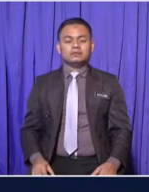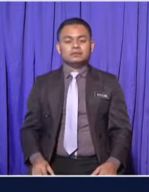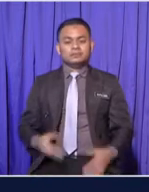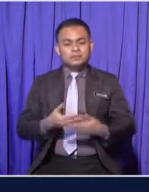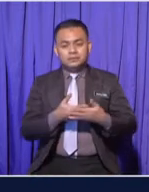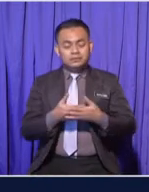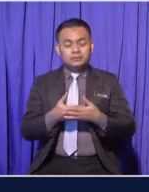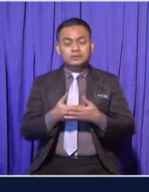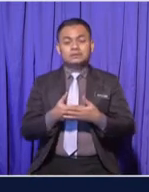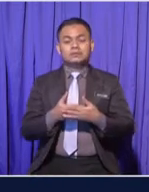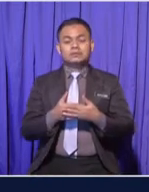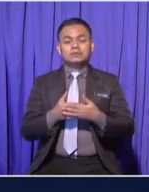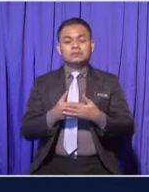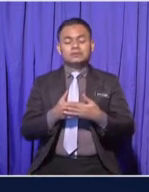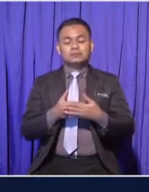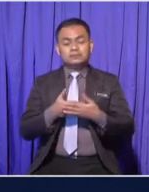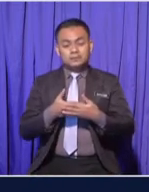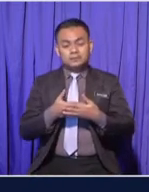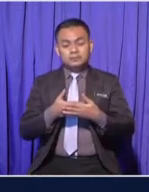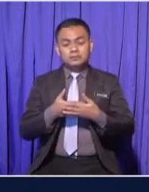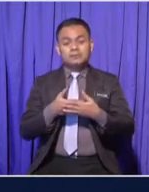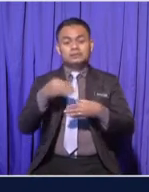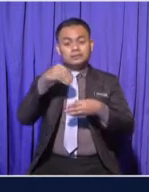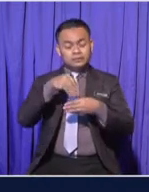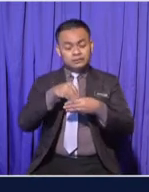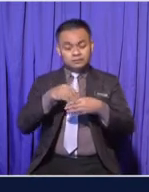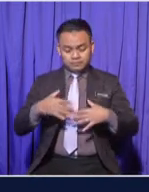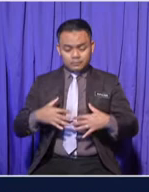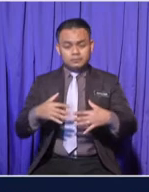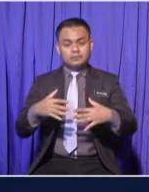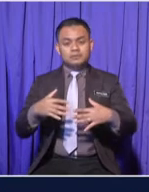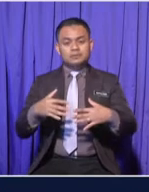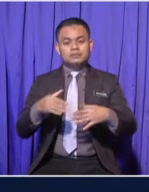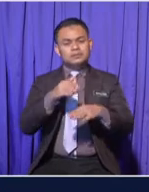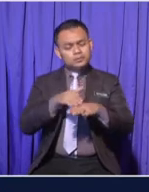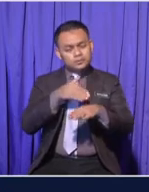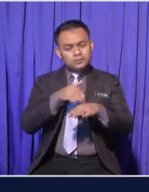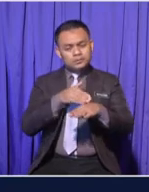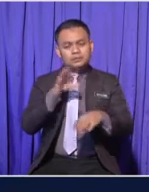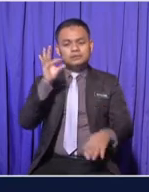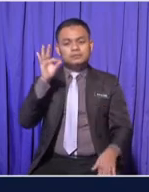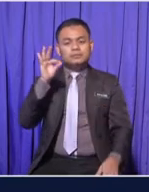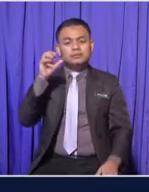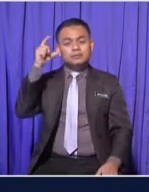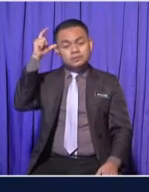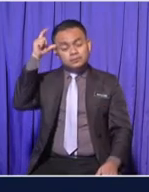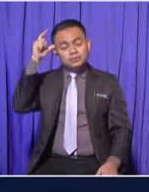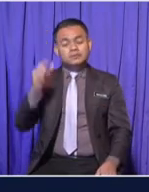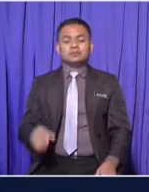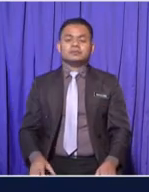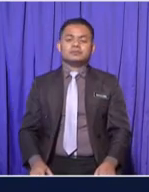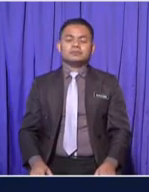her womb The infant will grow slowly over the course of